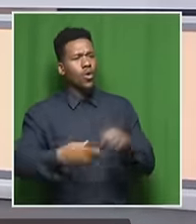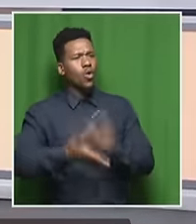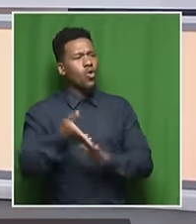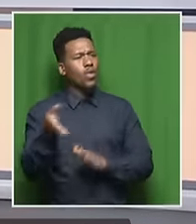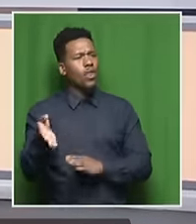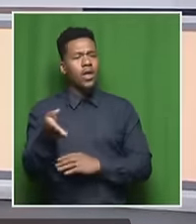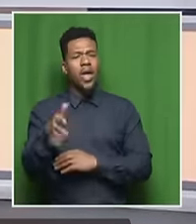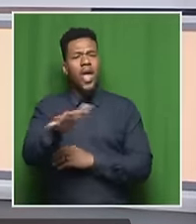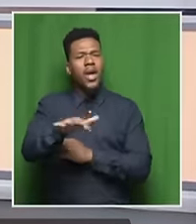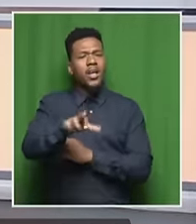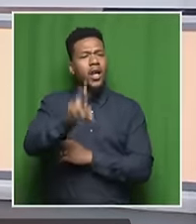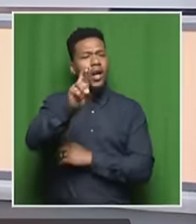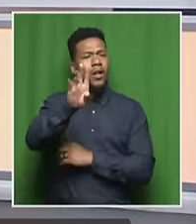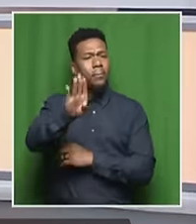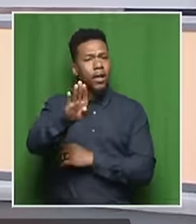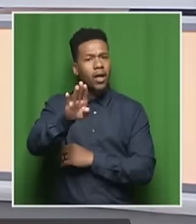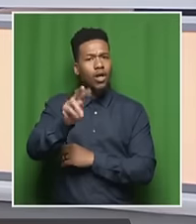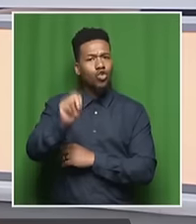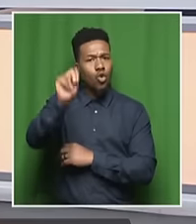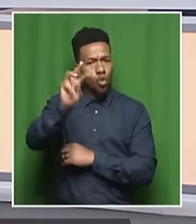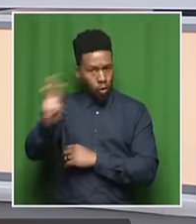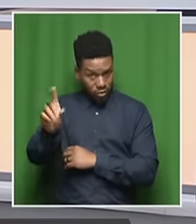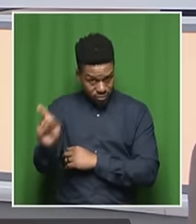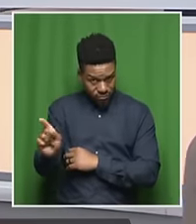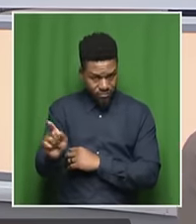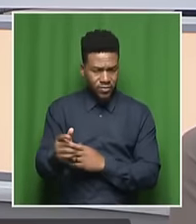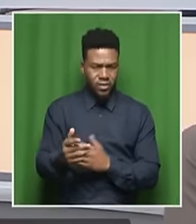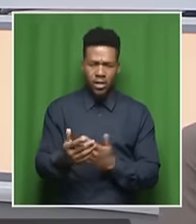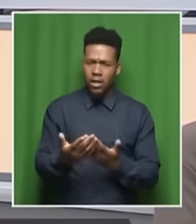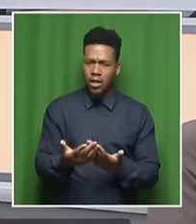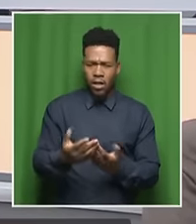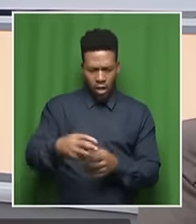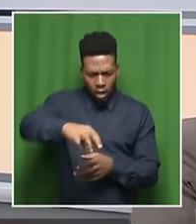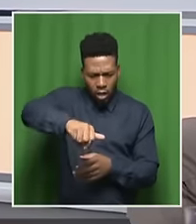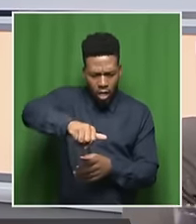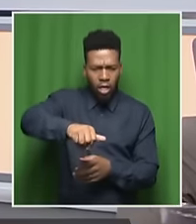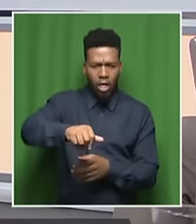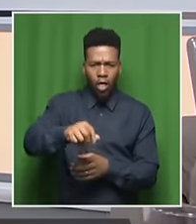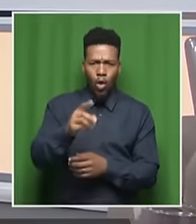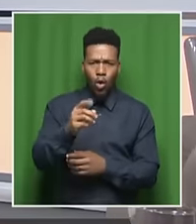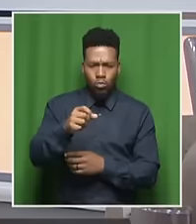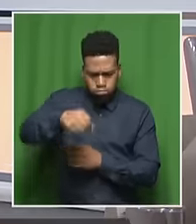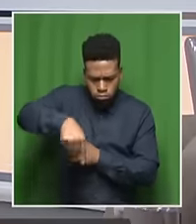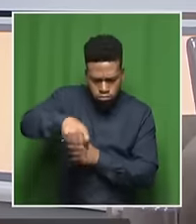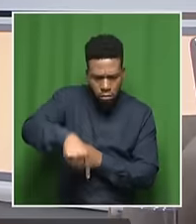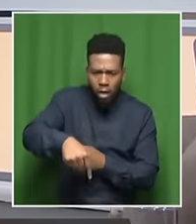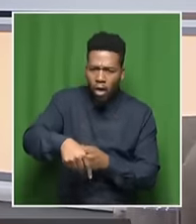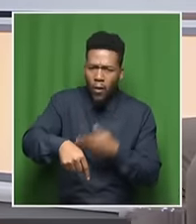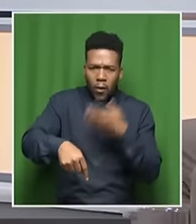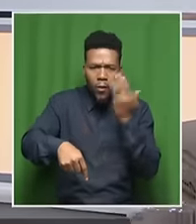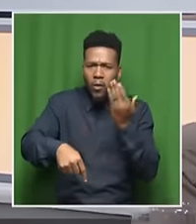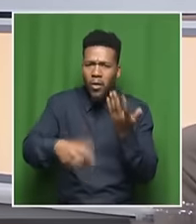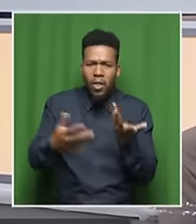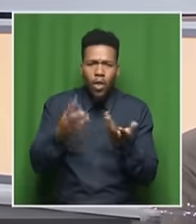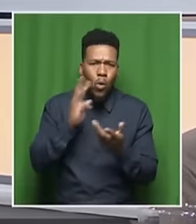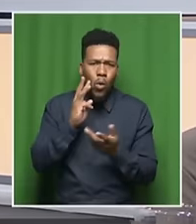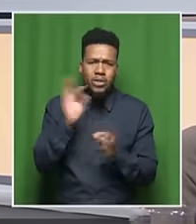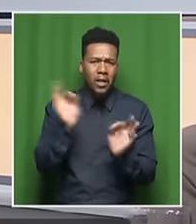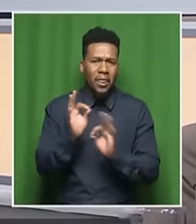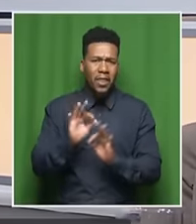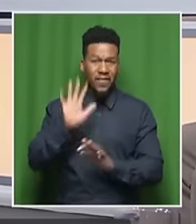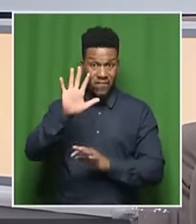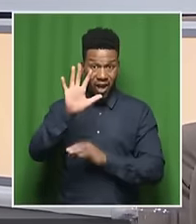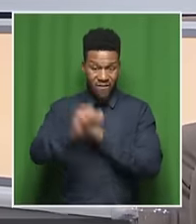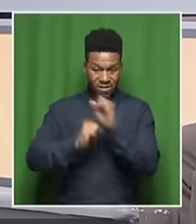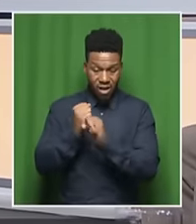there turning a tap on not a drop coming out of it. In fact, not a drop has come out of it for five years. We had people here in the city of Johannesburg